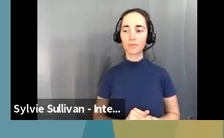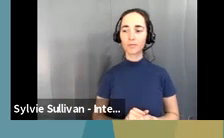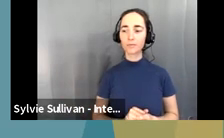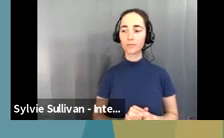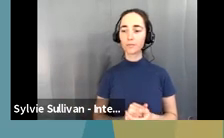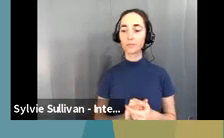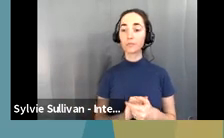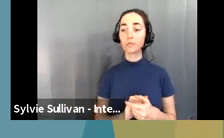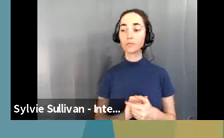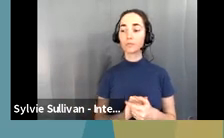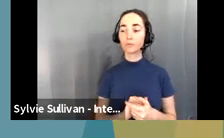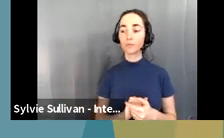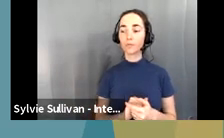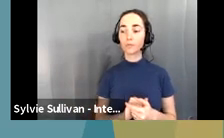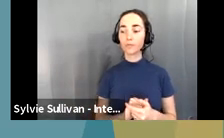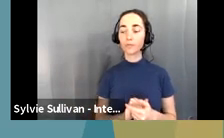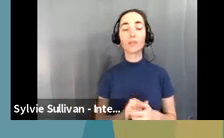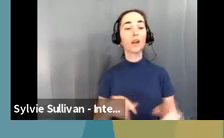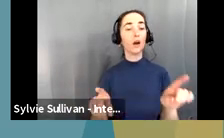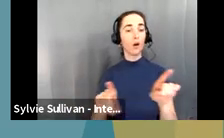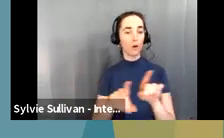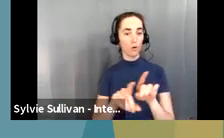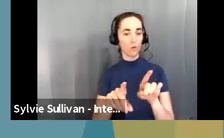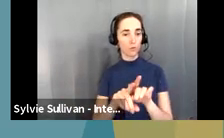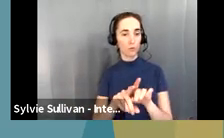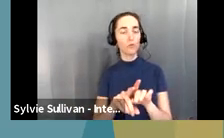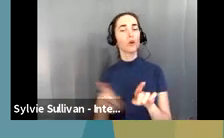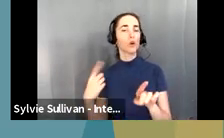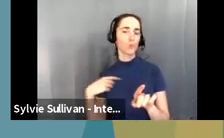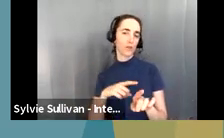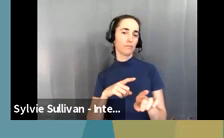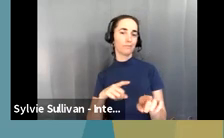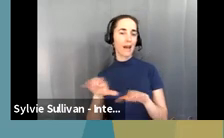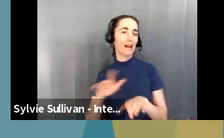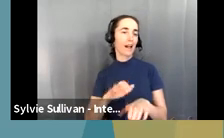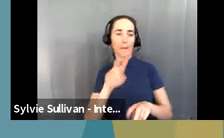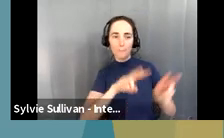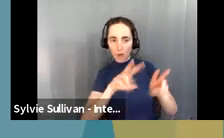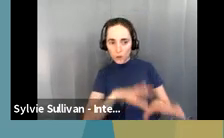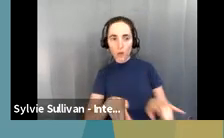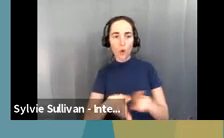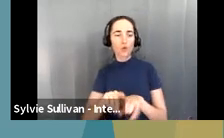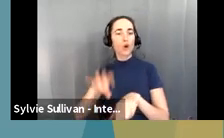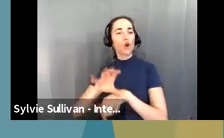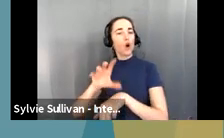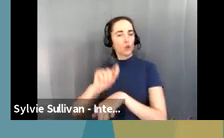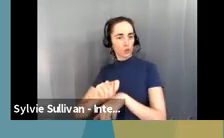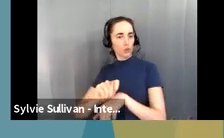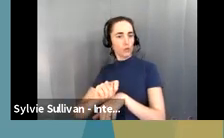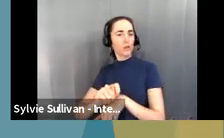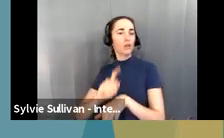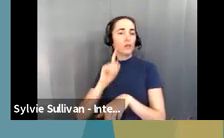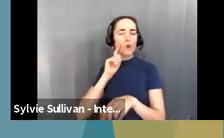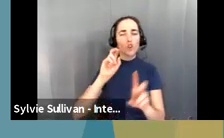we also act as monitors and subject matter consultants for several of the programs, but specifically the